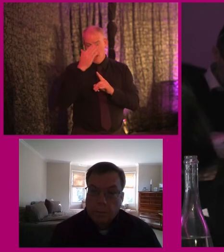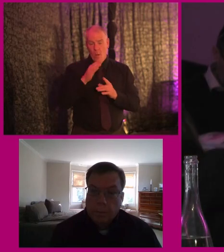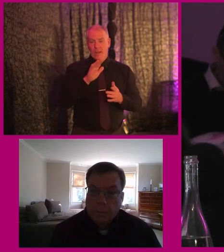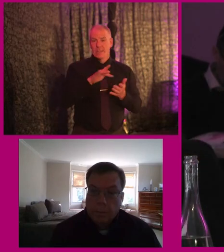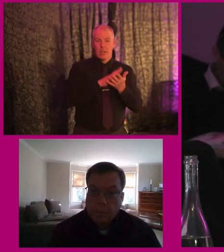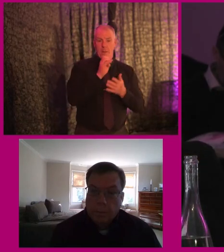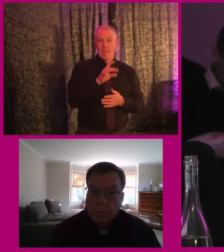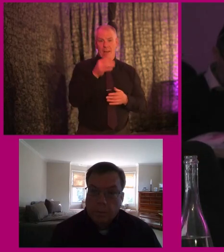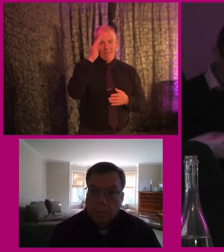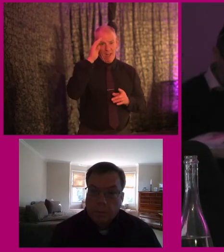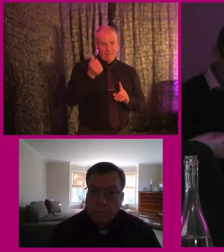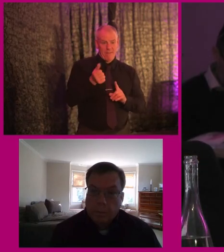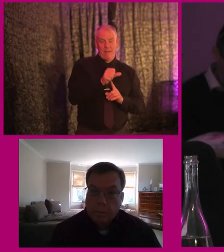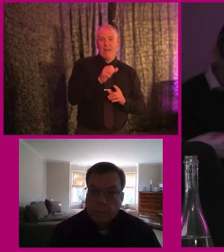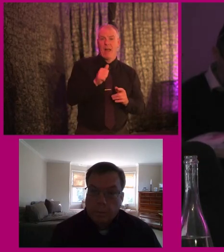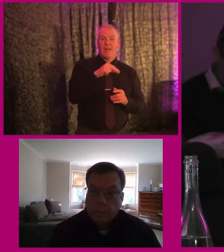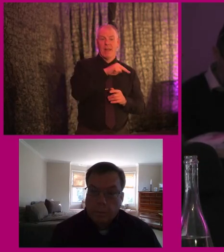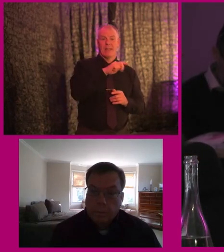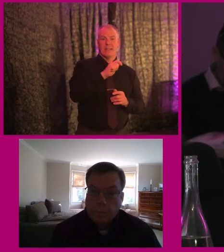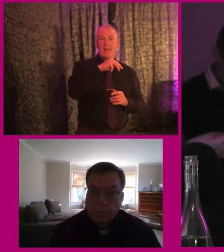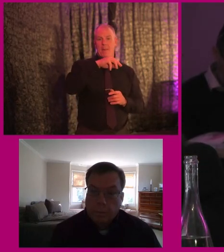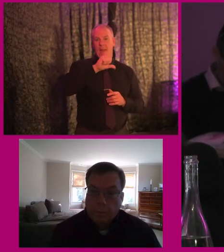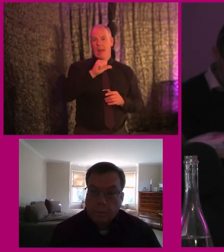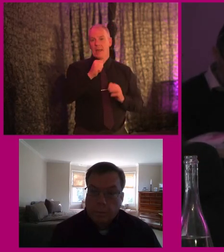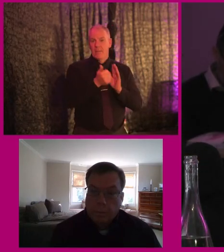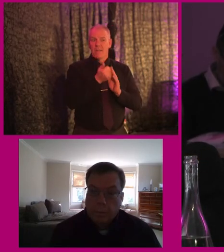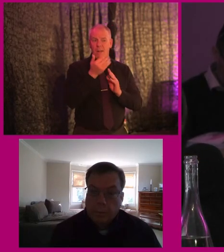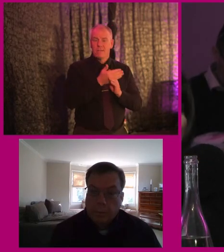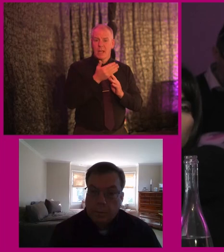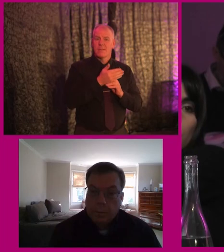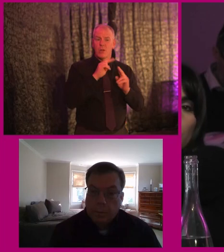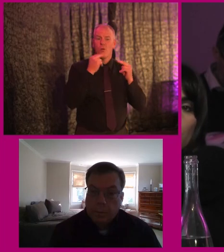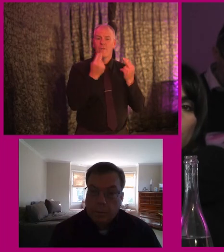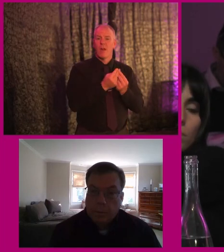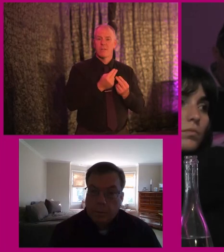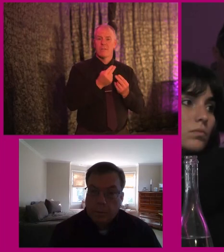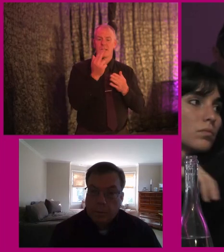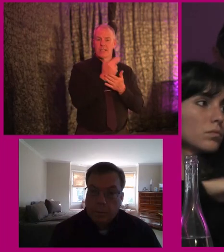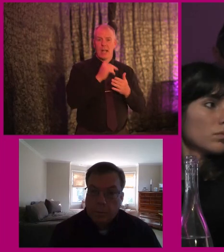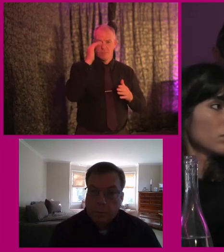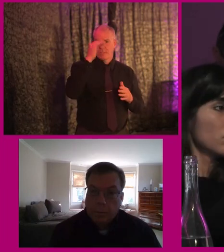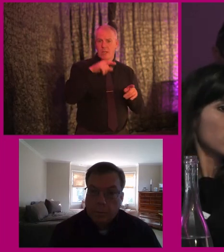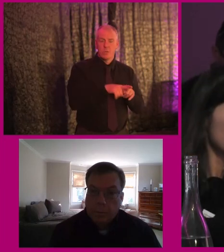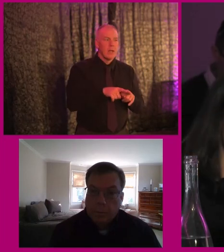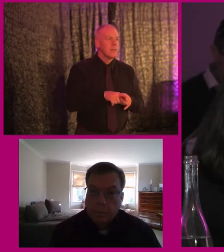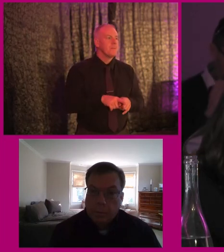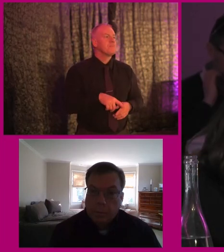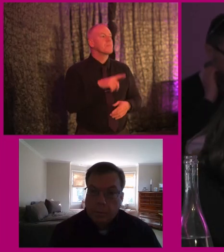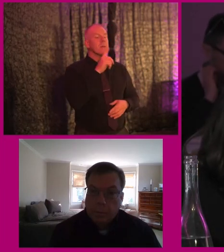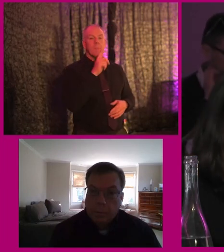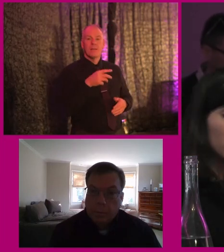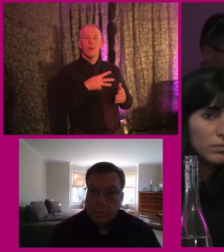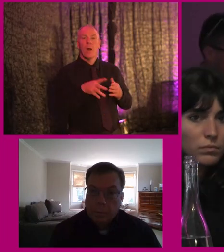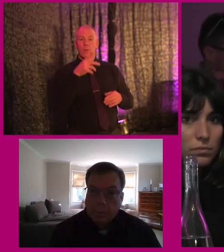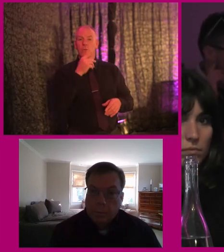side, there is the NTMA building, which is also very, very accessible using universal design principles, all that stuff. But in terms